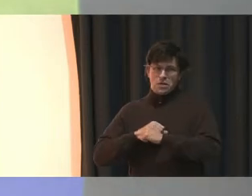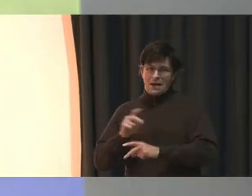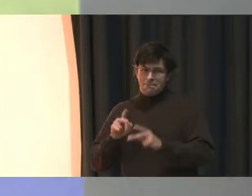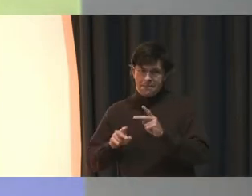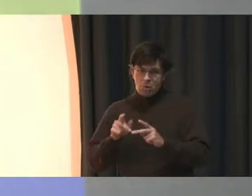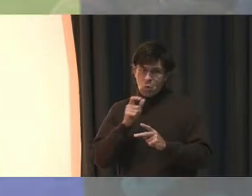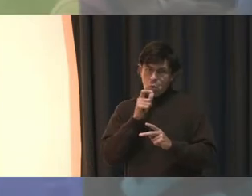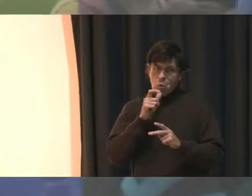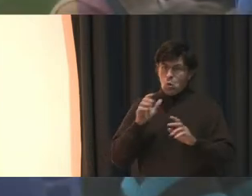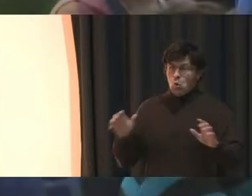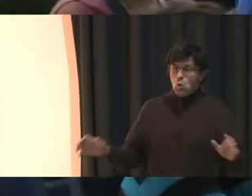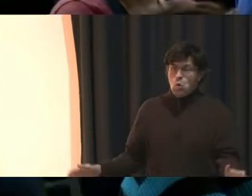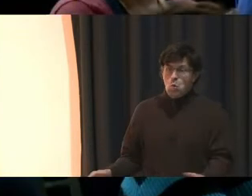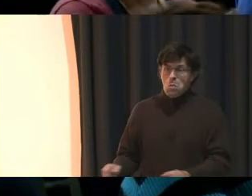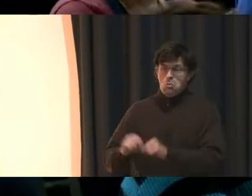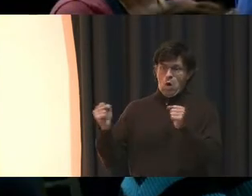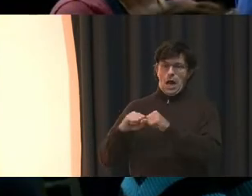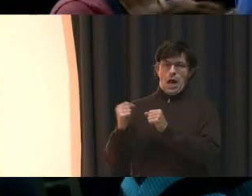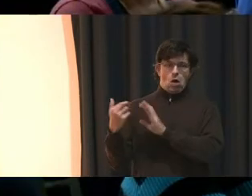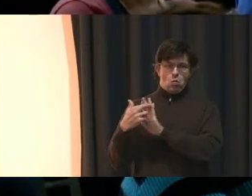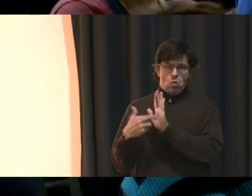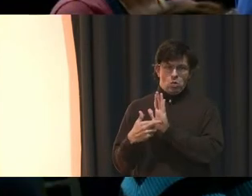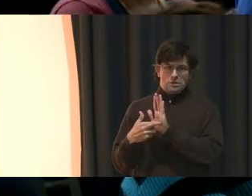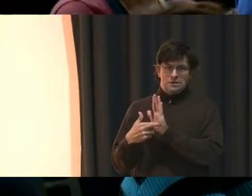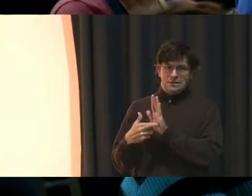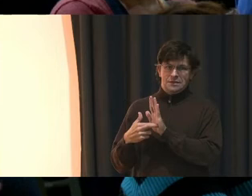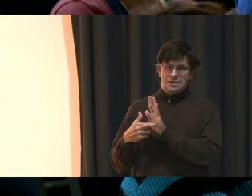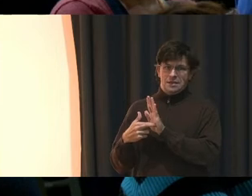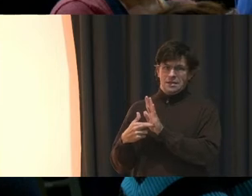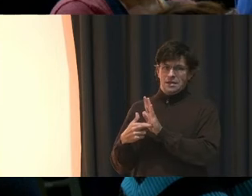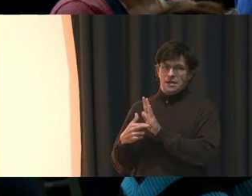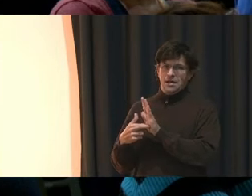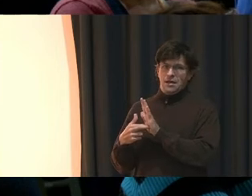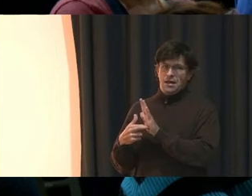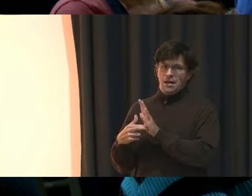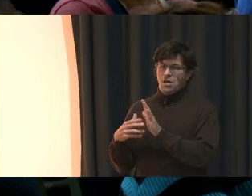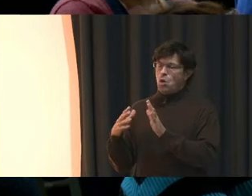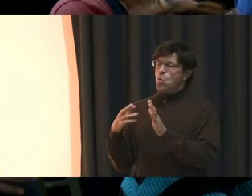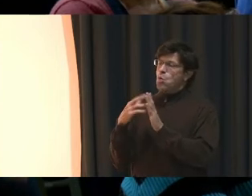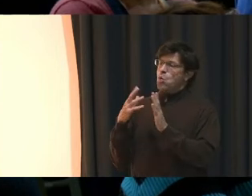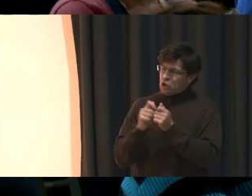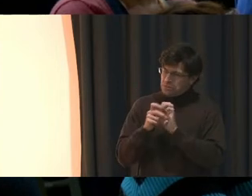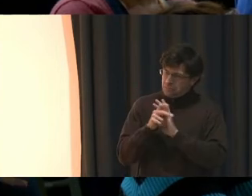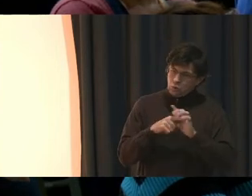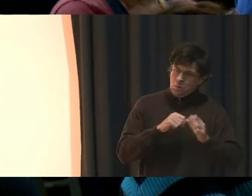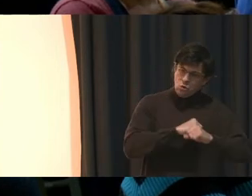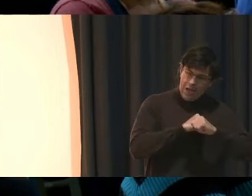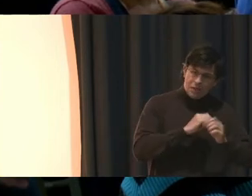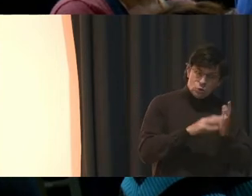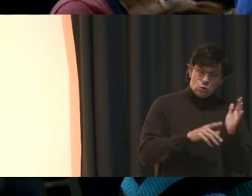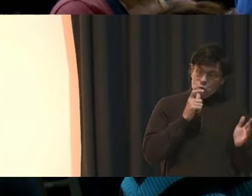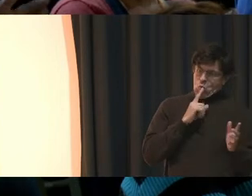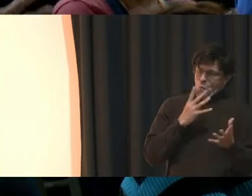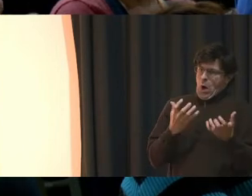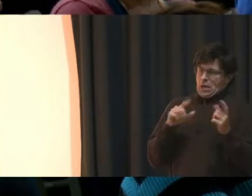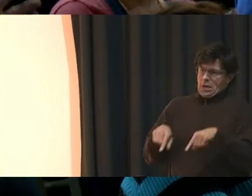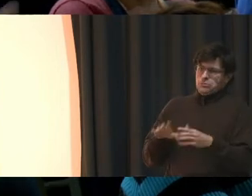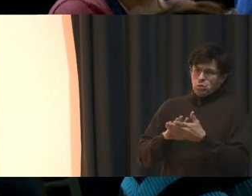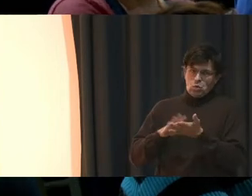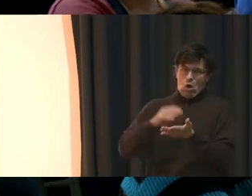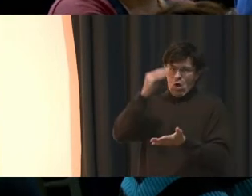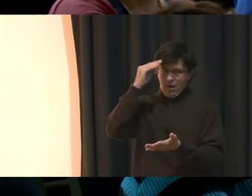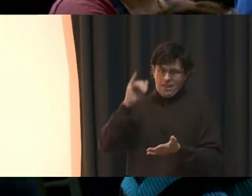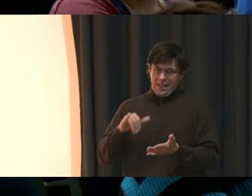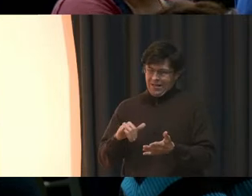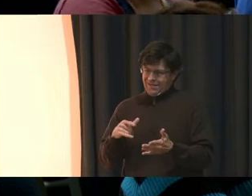break the rules, that protect the students that actually come to school to learn. Yep. That's what wouldn't be